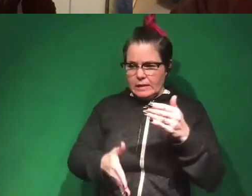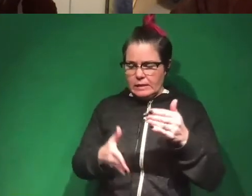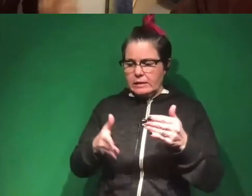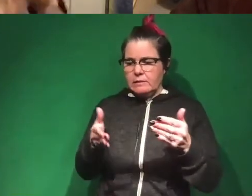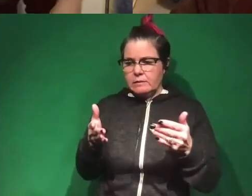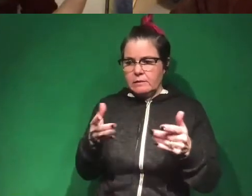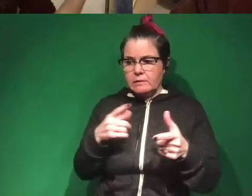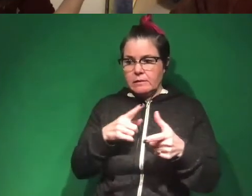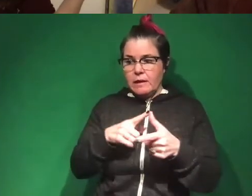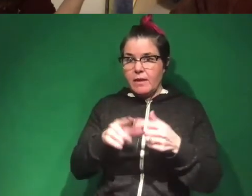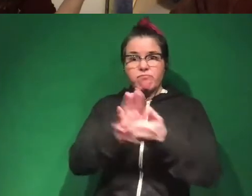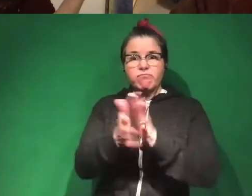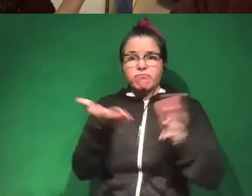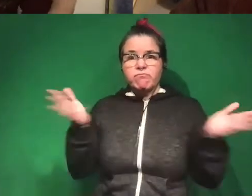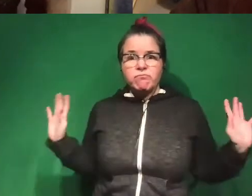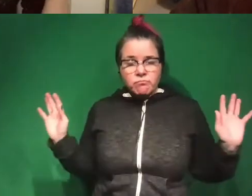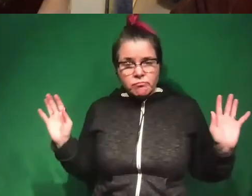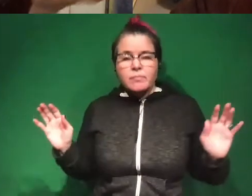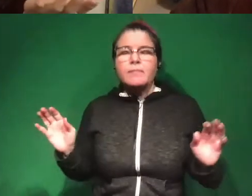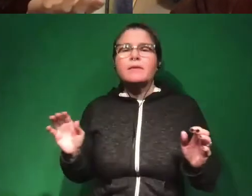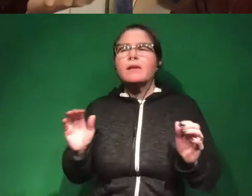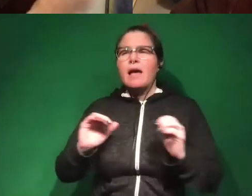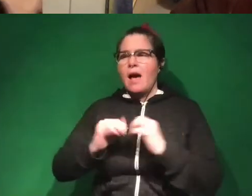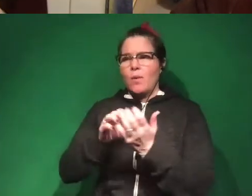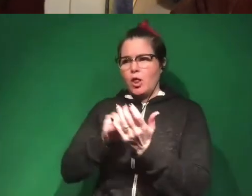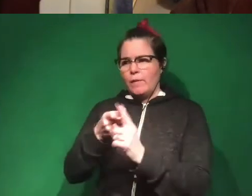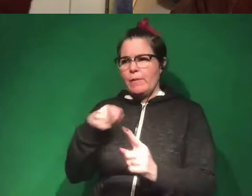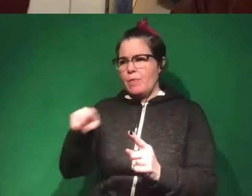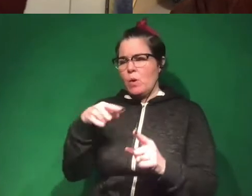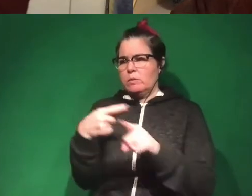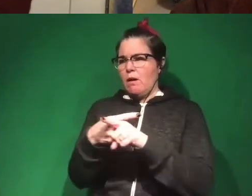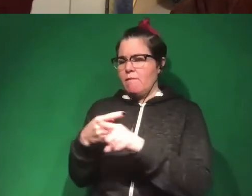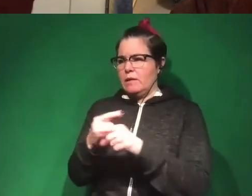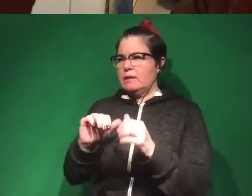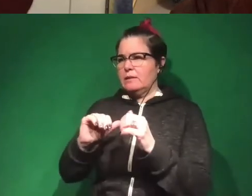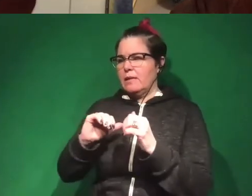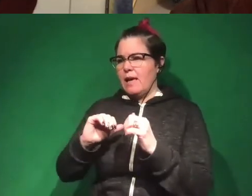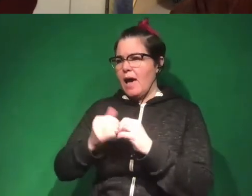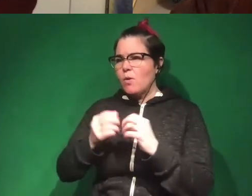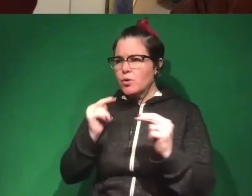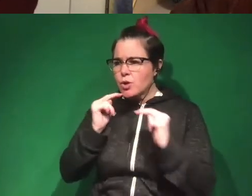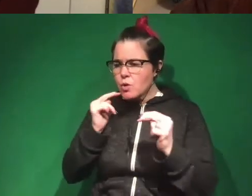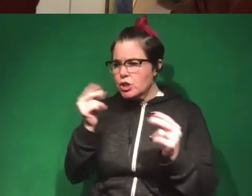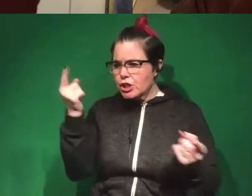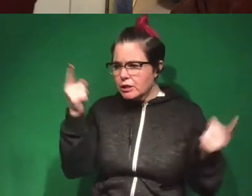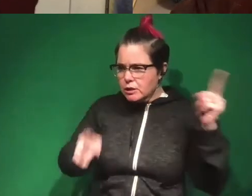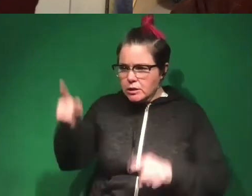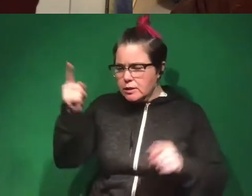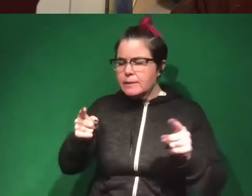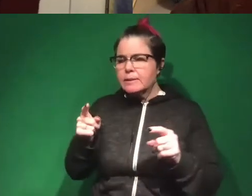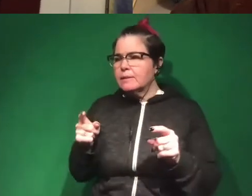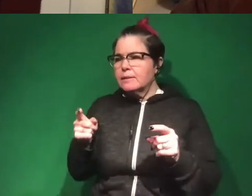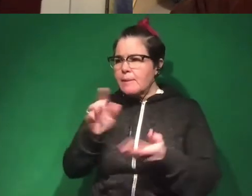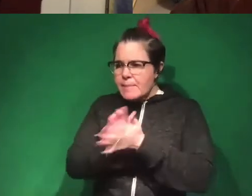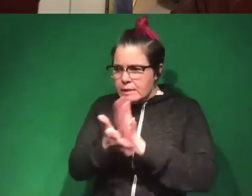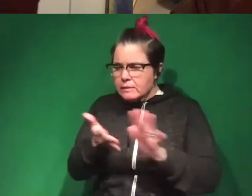that was the end? And what can we learn from those conflicts about how to negotiate peace settlements with other ones